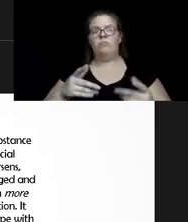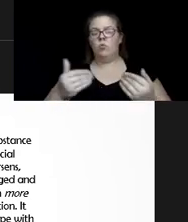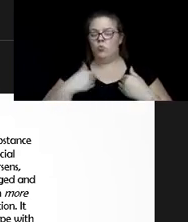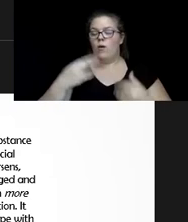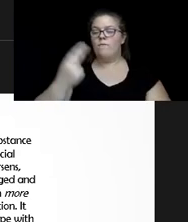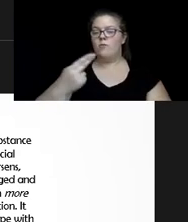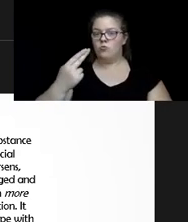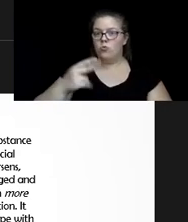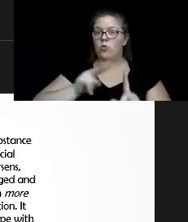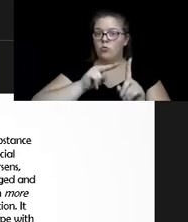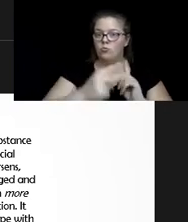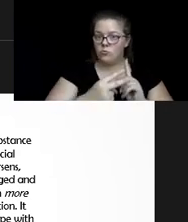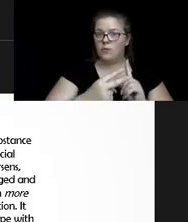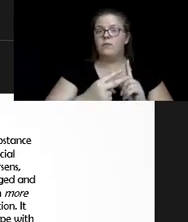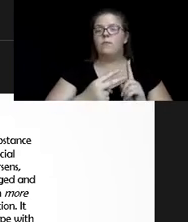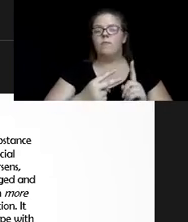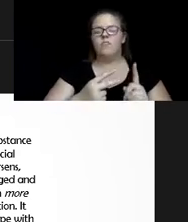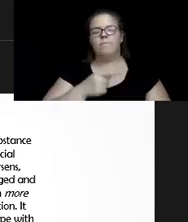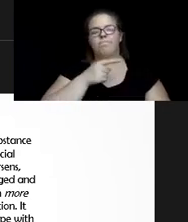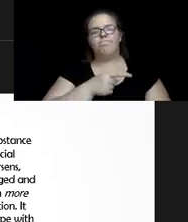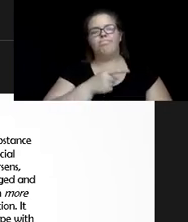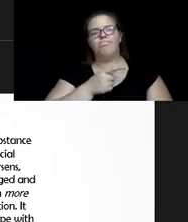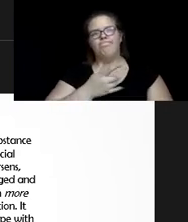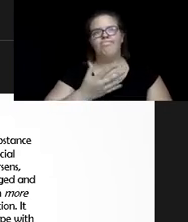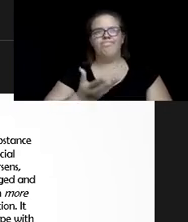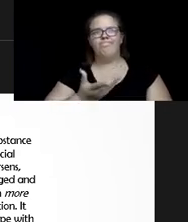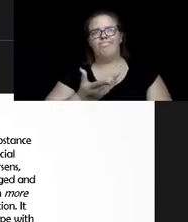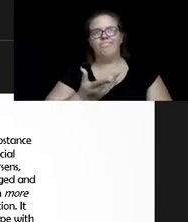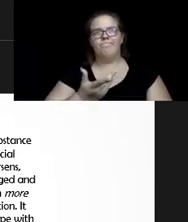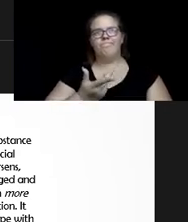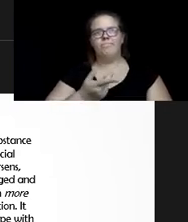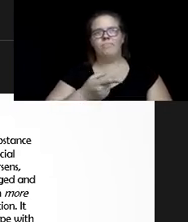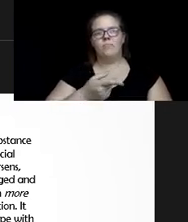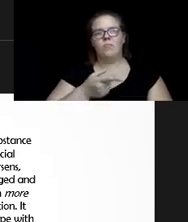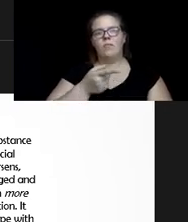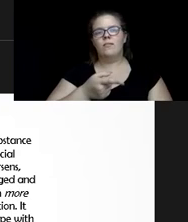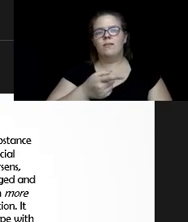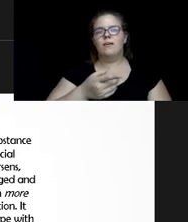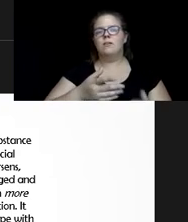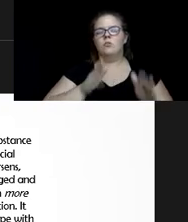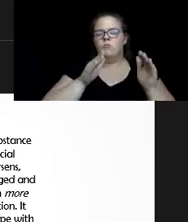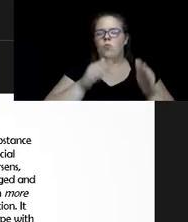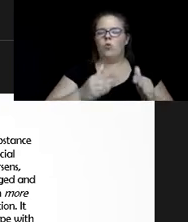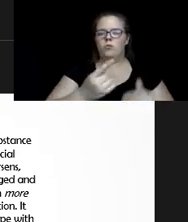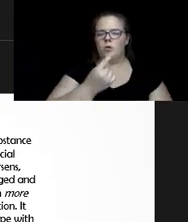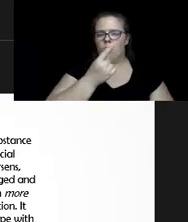perspective in which these people were born at a time when,